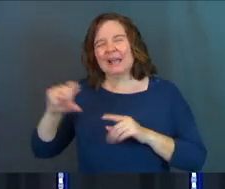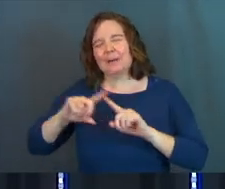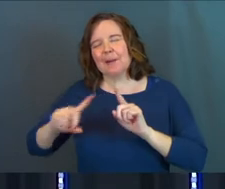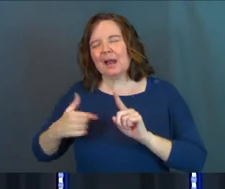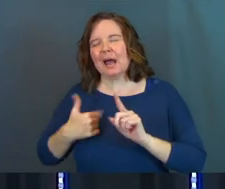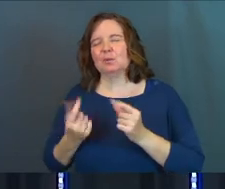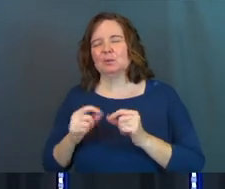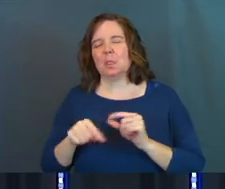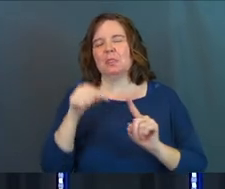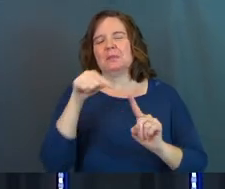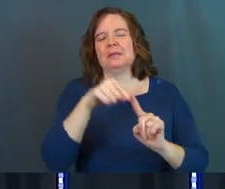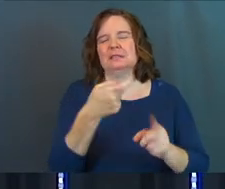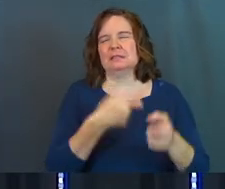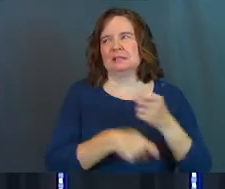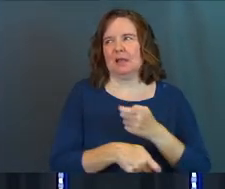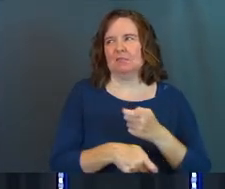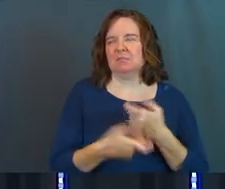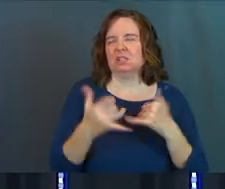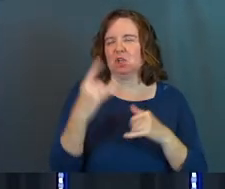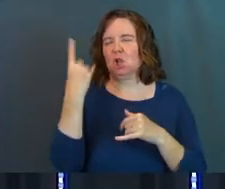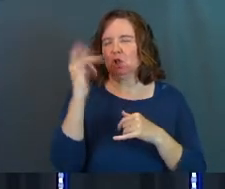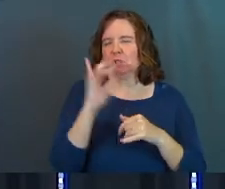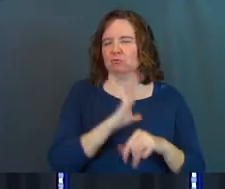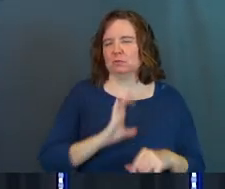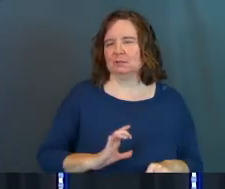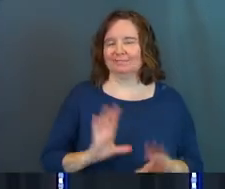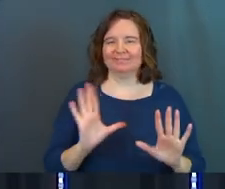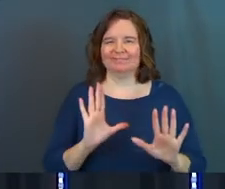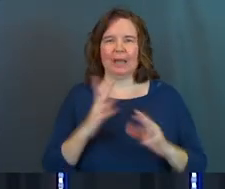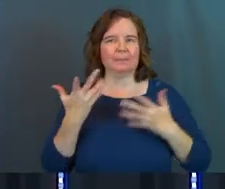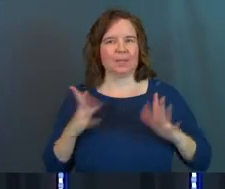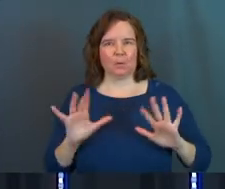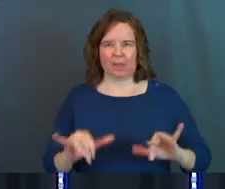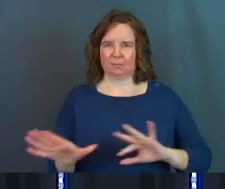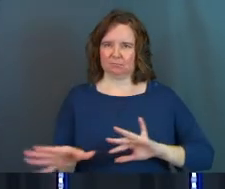try to do a Christian-y thing instead. I'm done with all that.